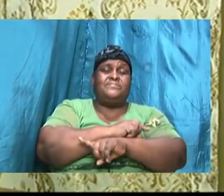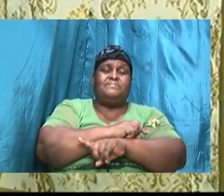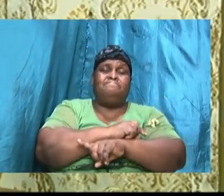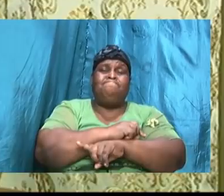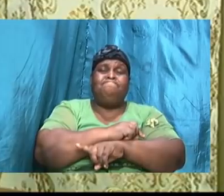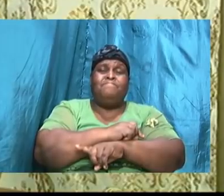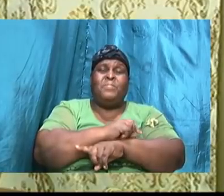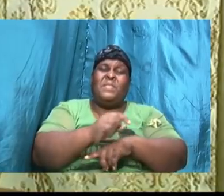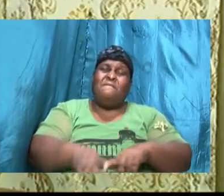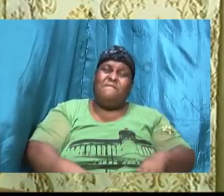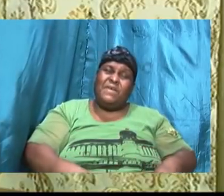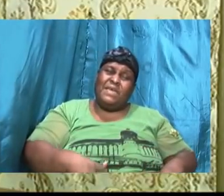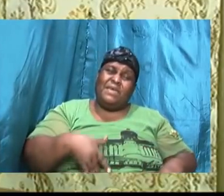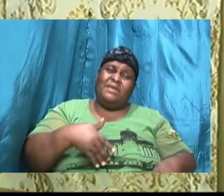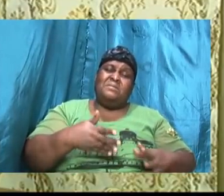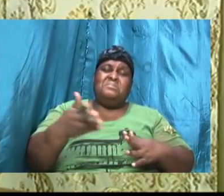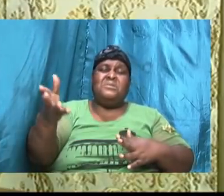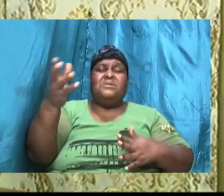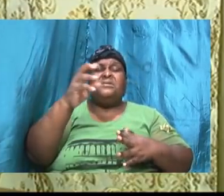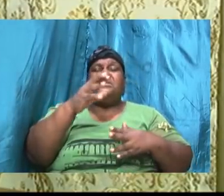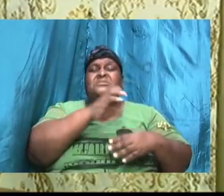I feel that there are saints